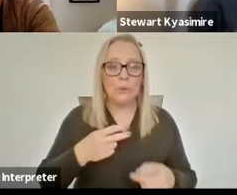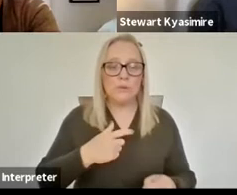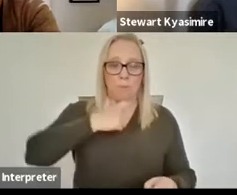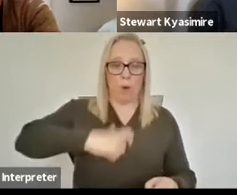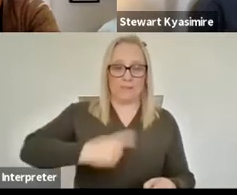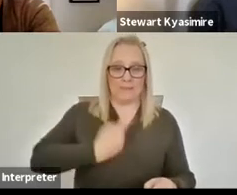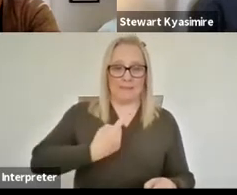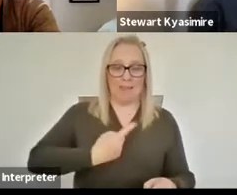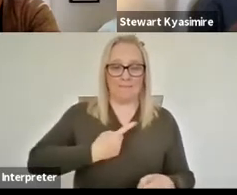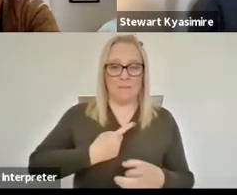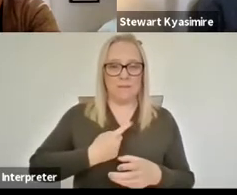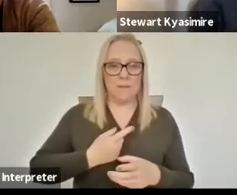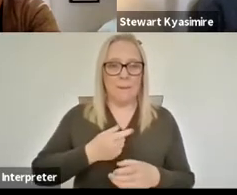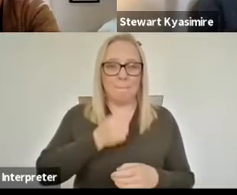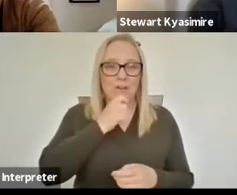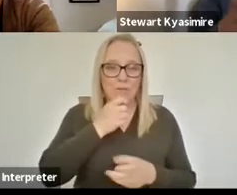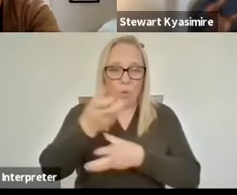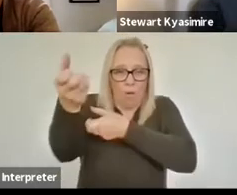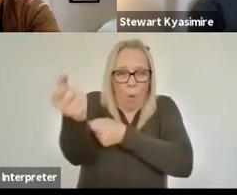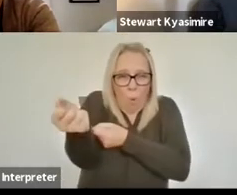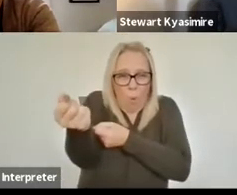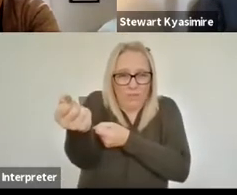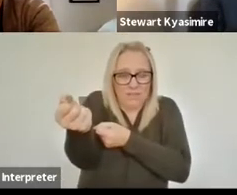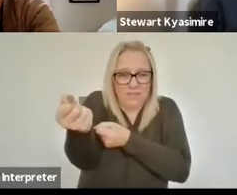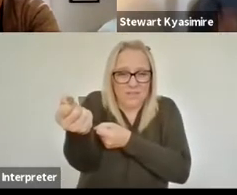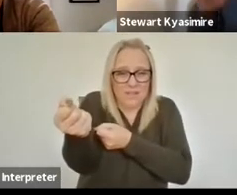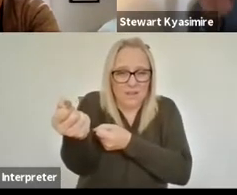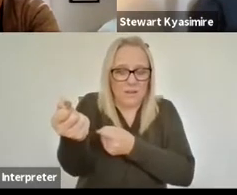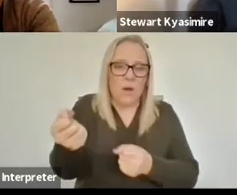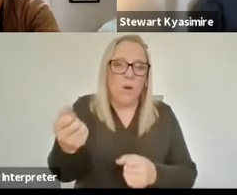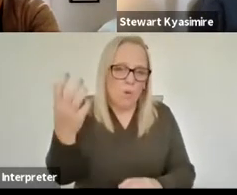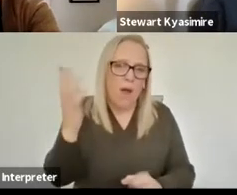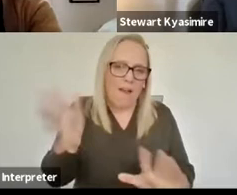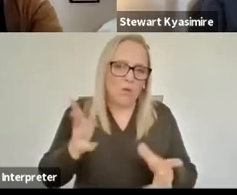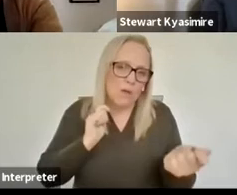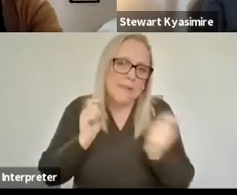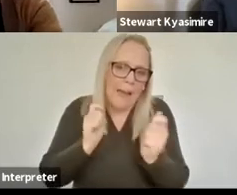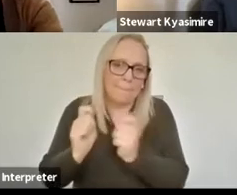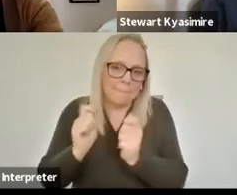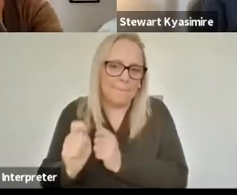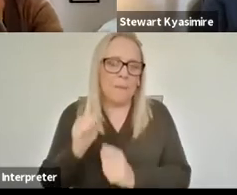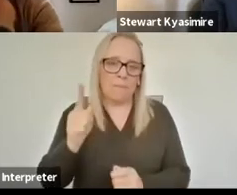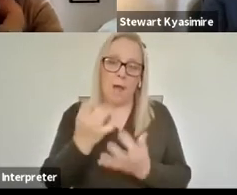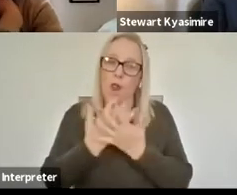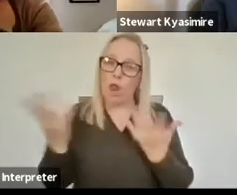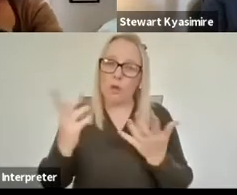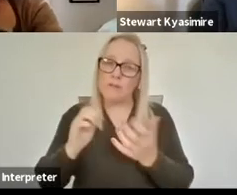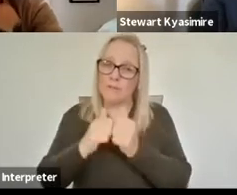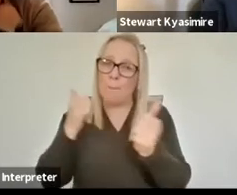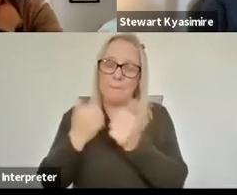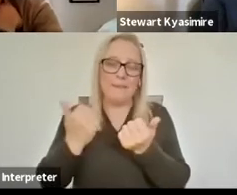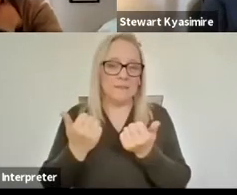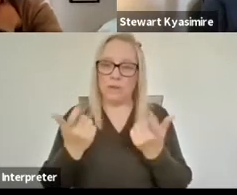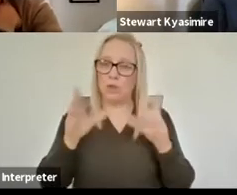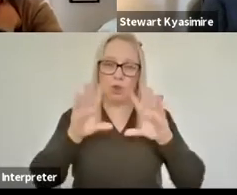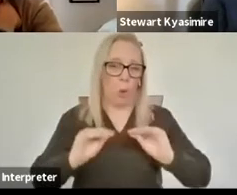ways for them to adapt but for production companies majority of the production stopped I I um just secured a